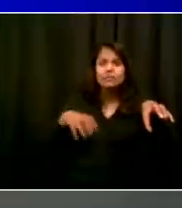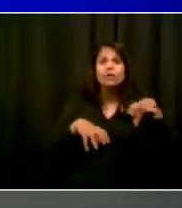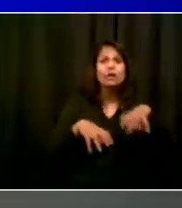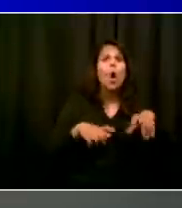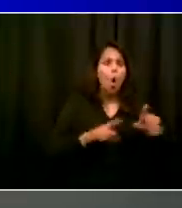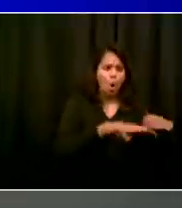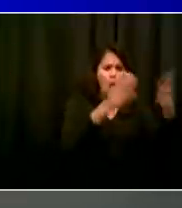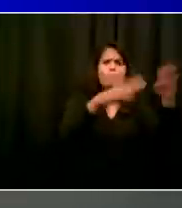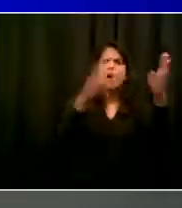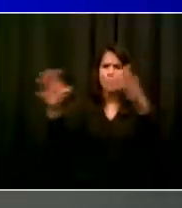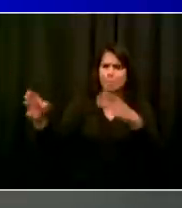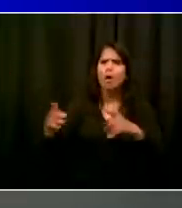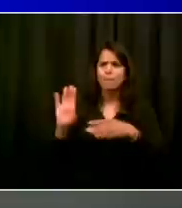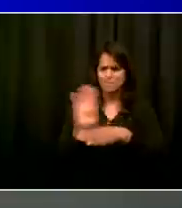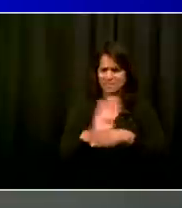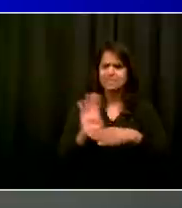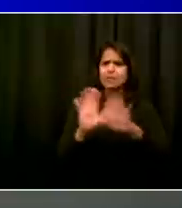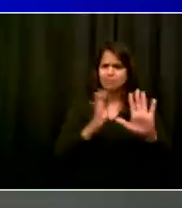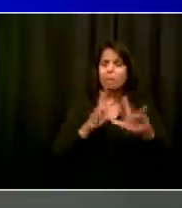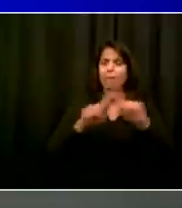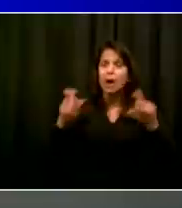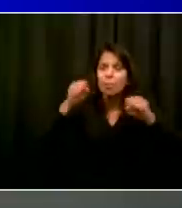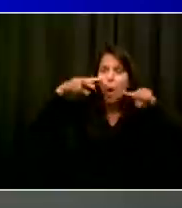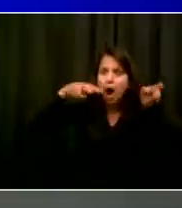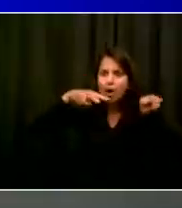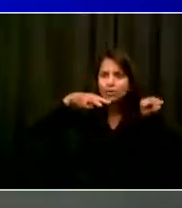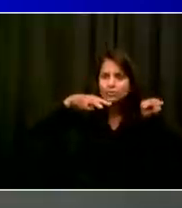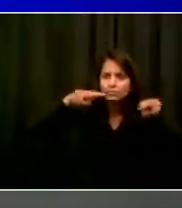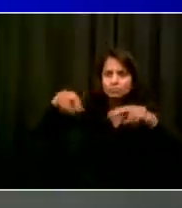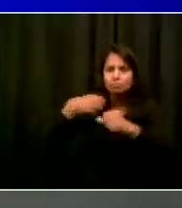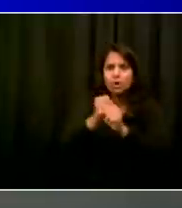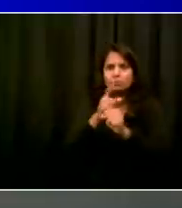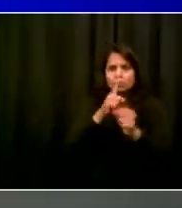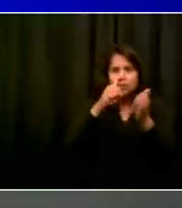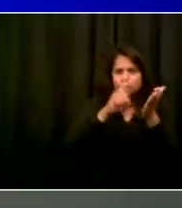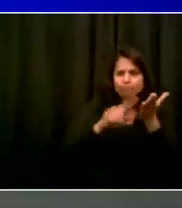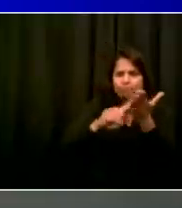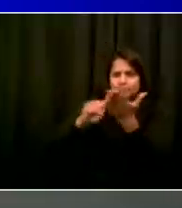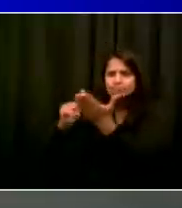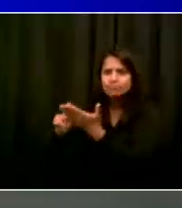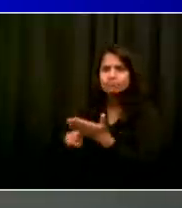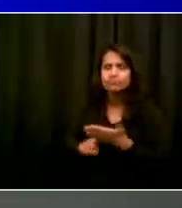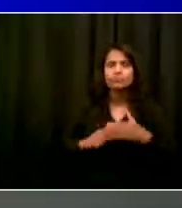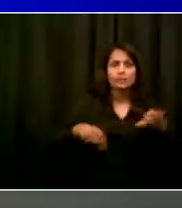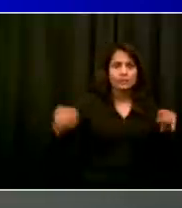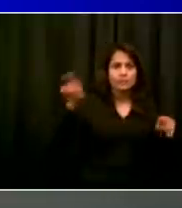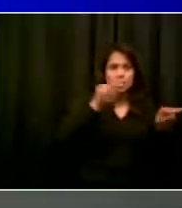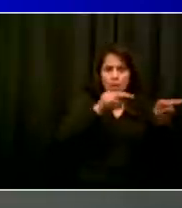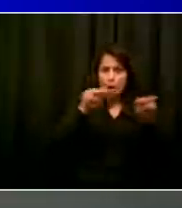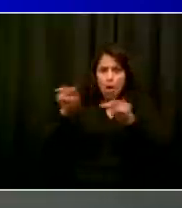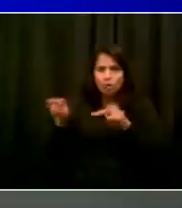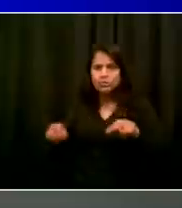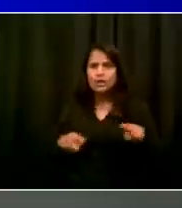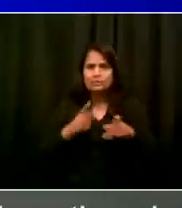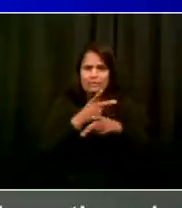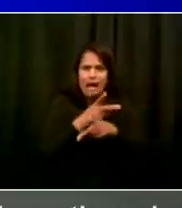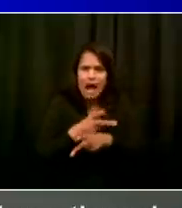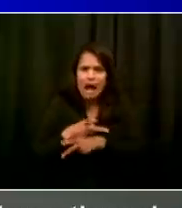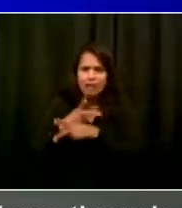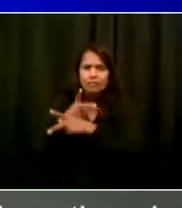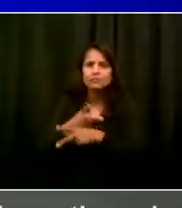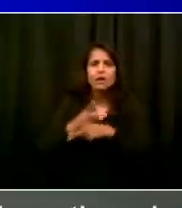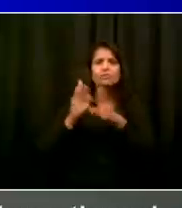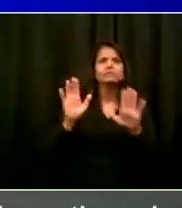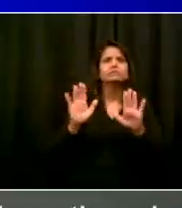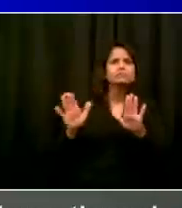very focused on making sure everyone is following the rules. The also work going on with small business services and other agencies to get the word out.